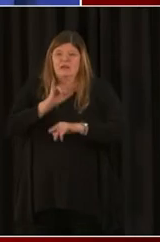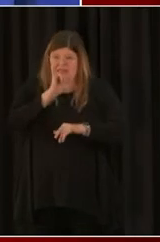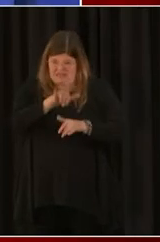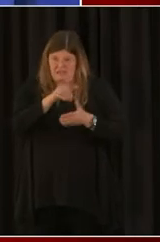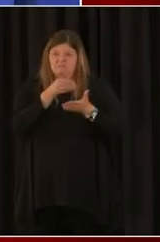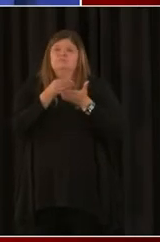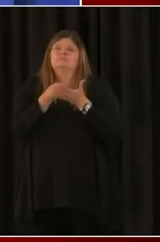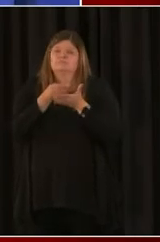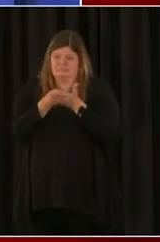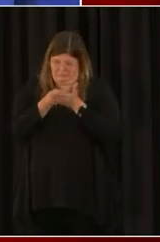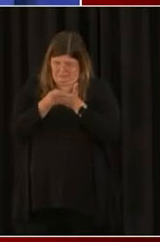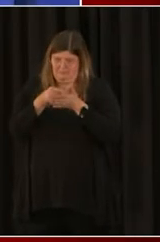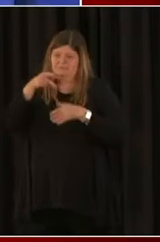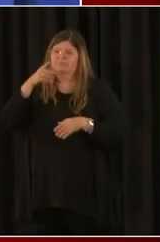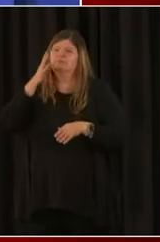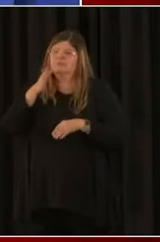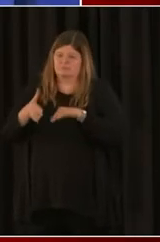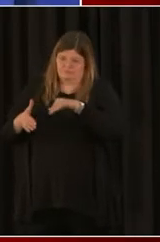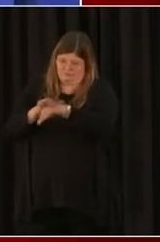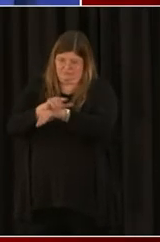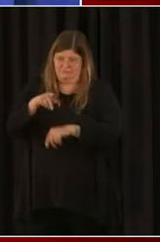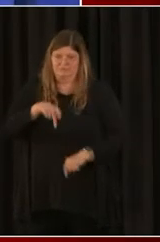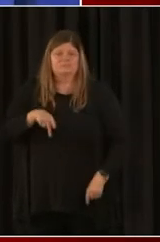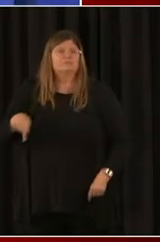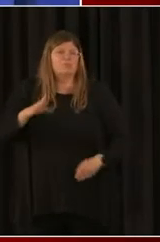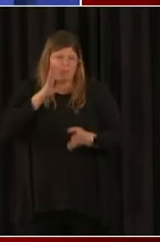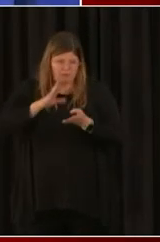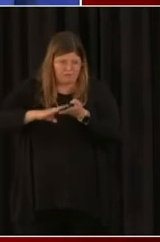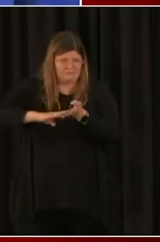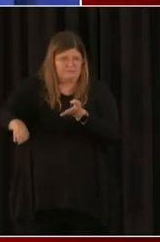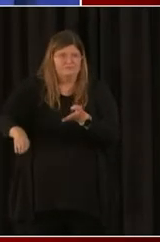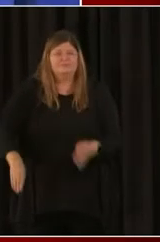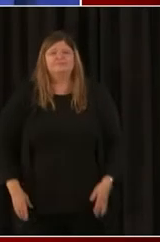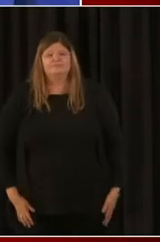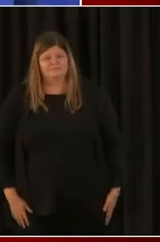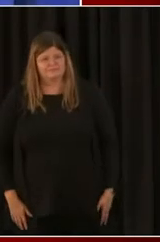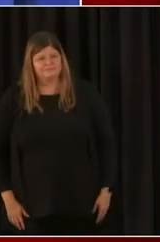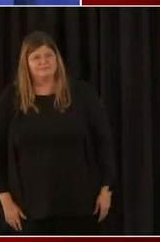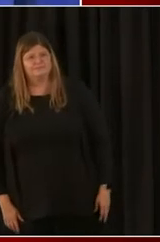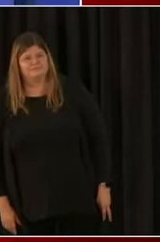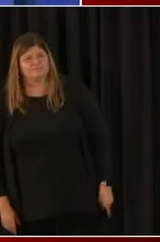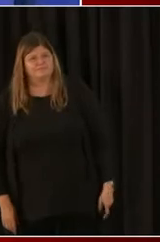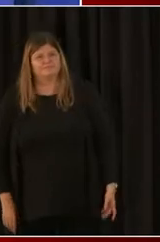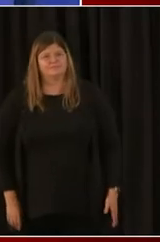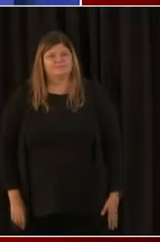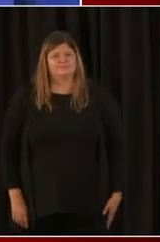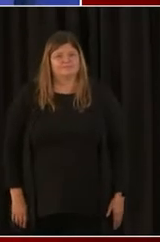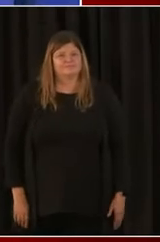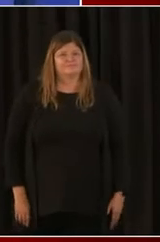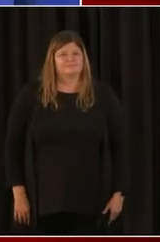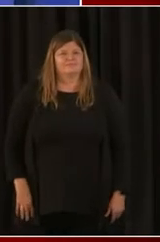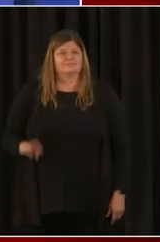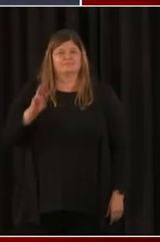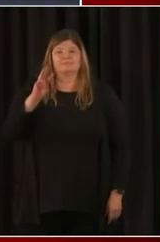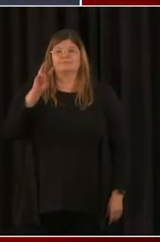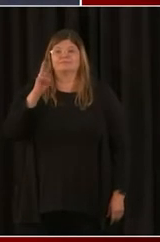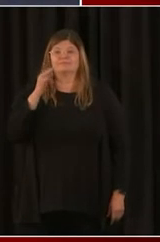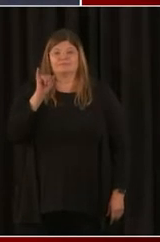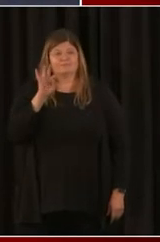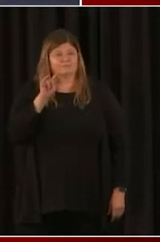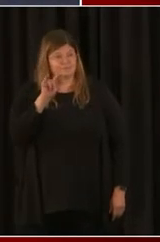navigated PPP in the 2020 rounds. And so with that, Director Whitfield. Thank you, Deputy Mayor.